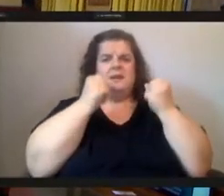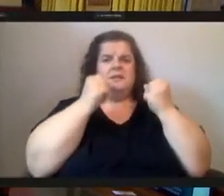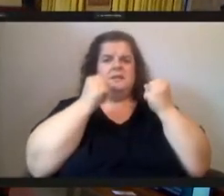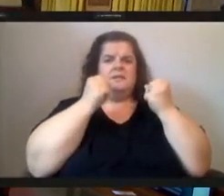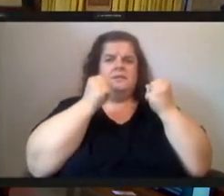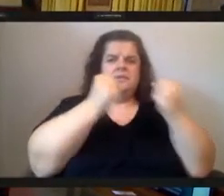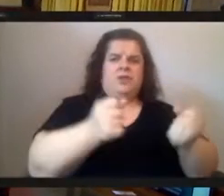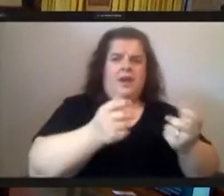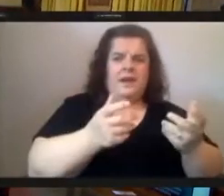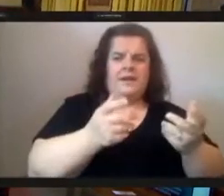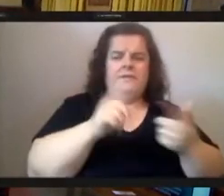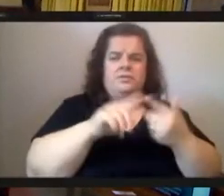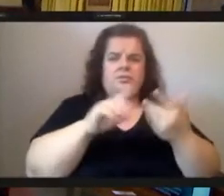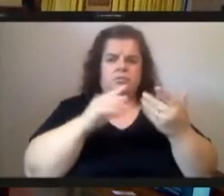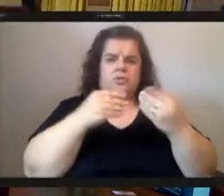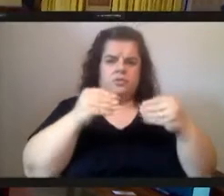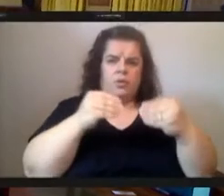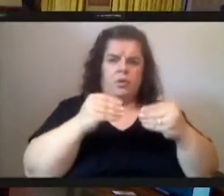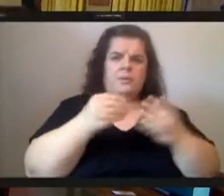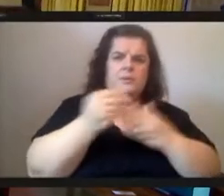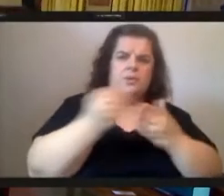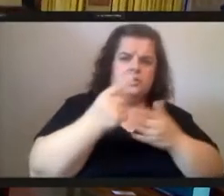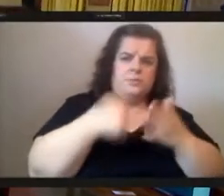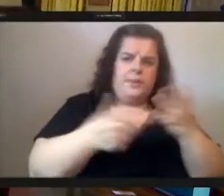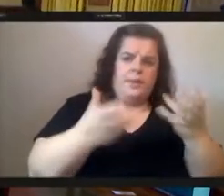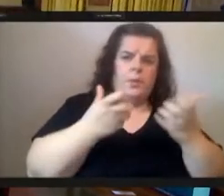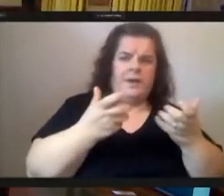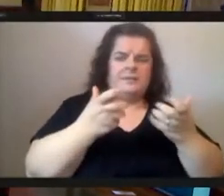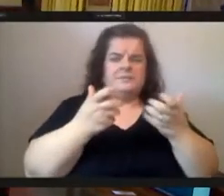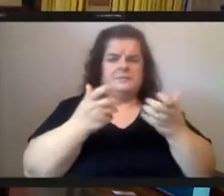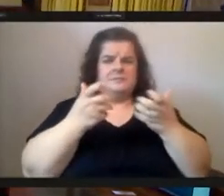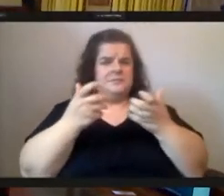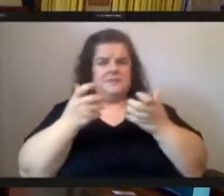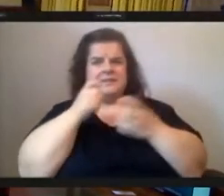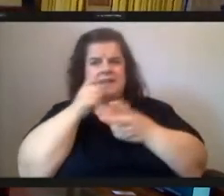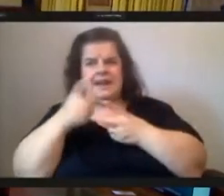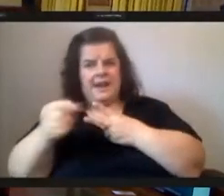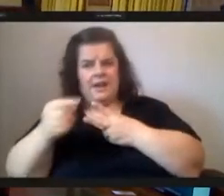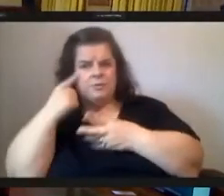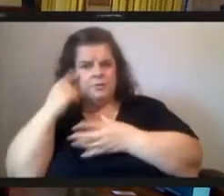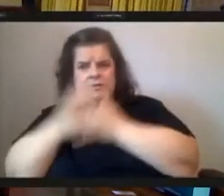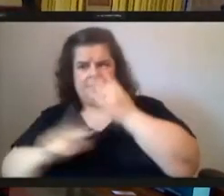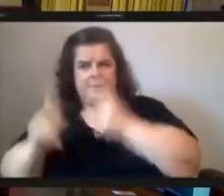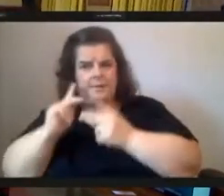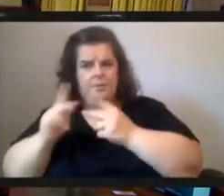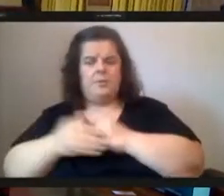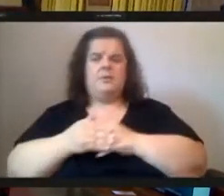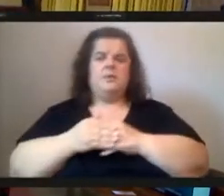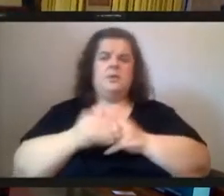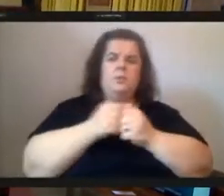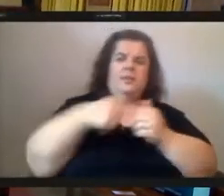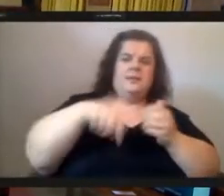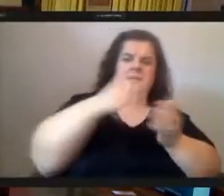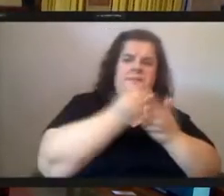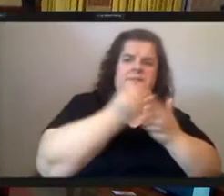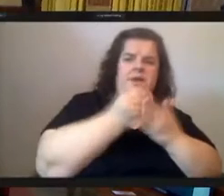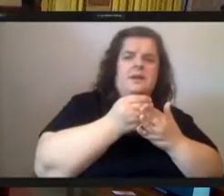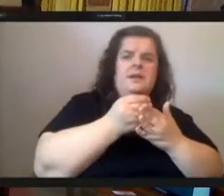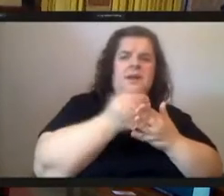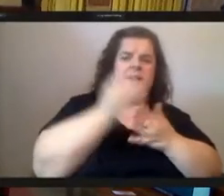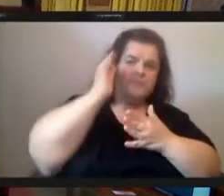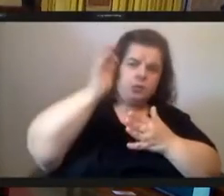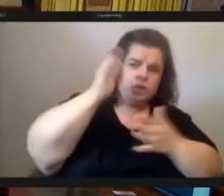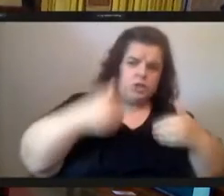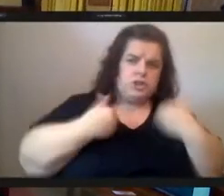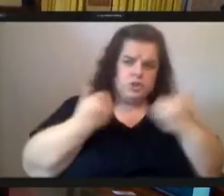consider how many of us have realized this a luxury for some or not an option at all with this fund our youth our future can be engaged